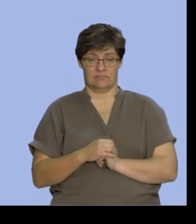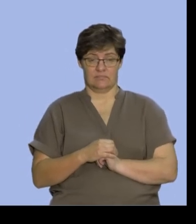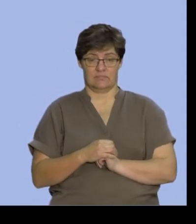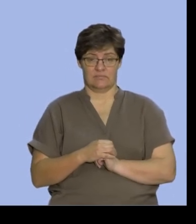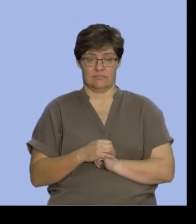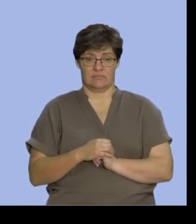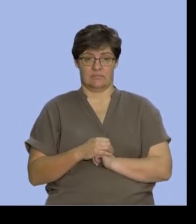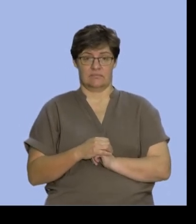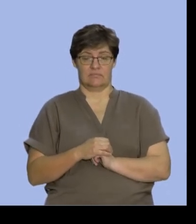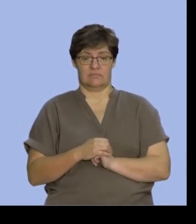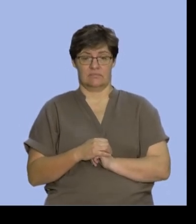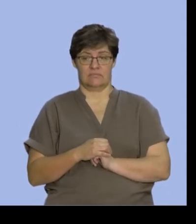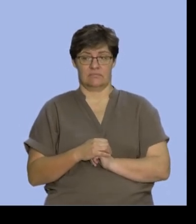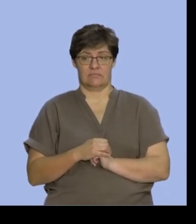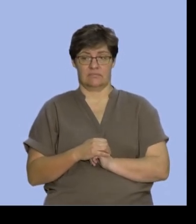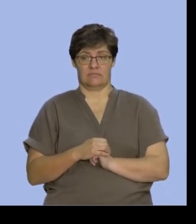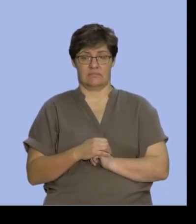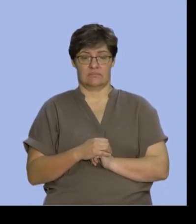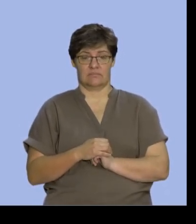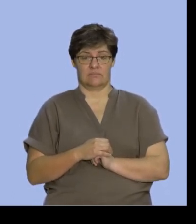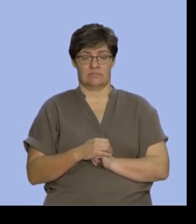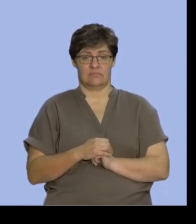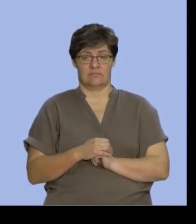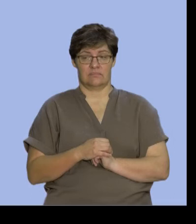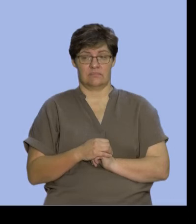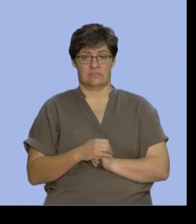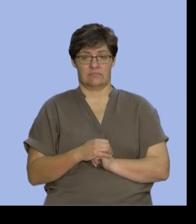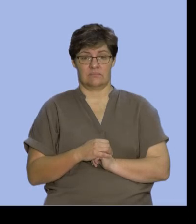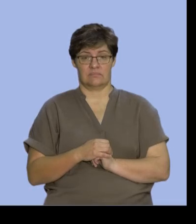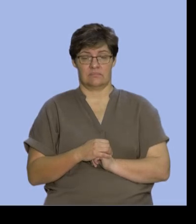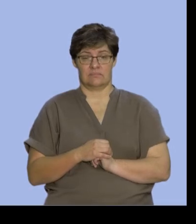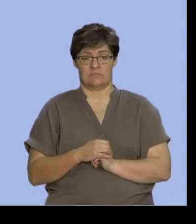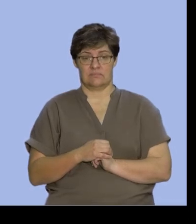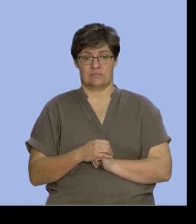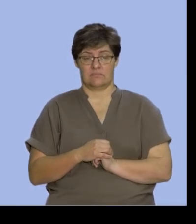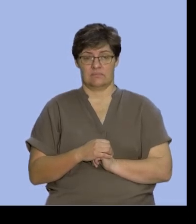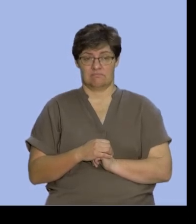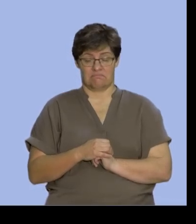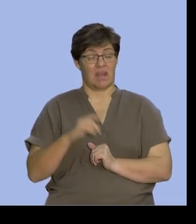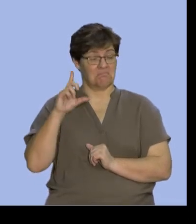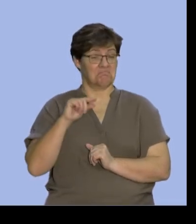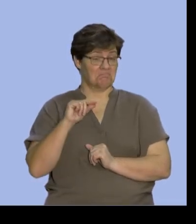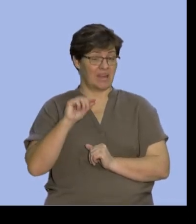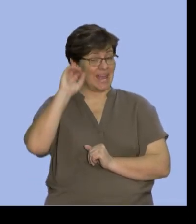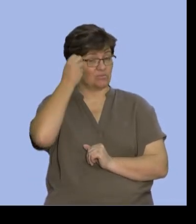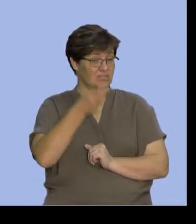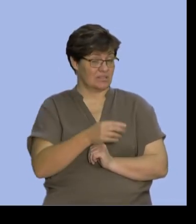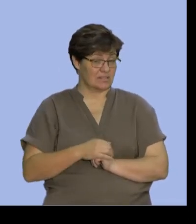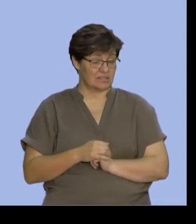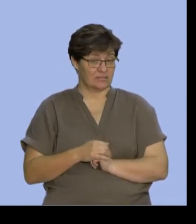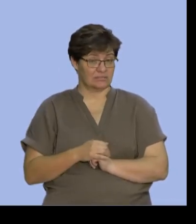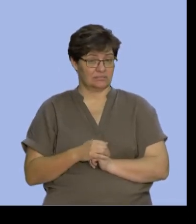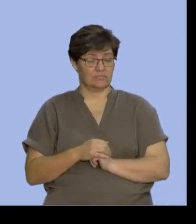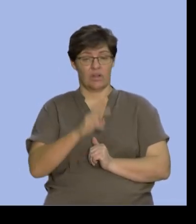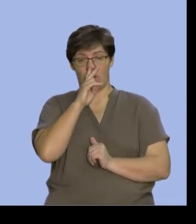this space, we're going to say it's 5 minus X. Well, that's going to be quite interesting to look at. Let's look at our